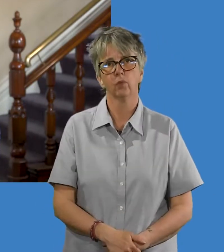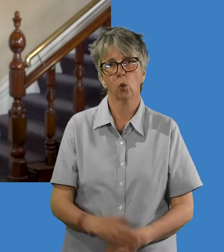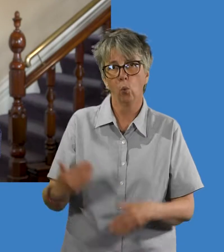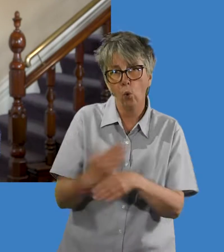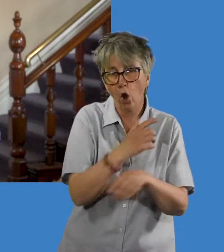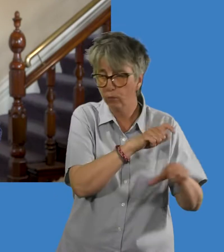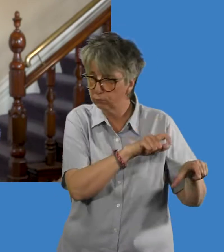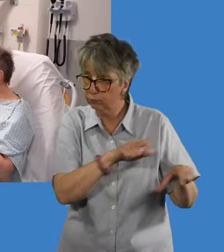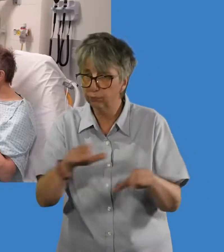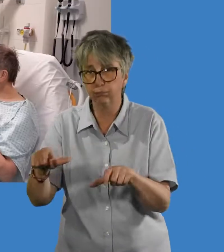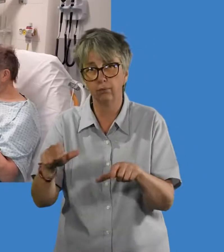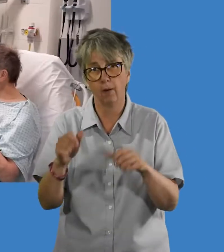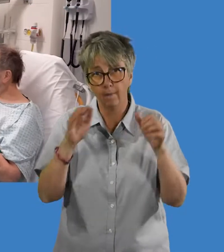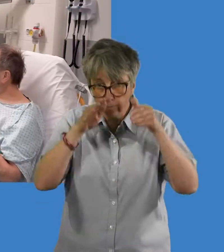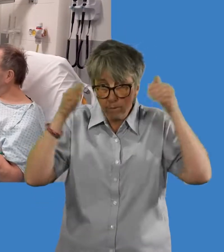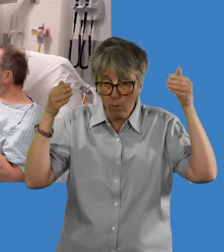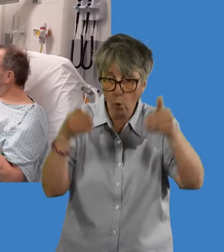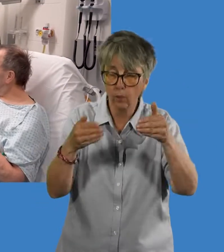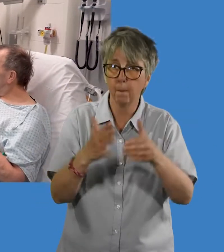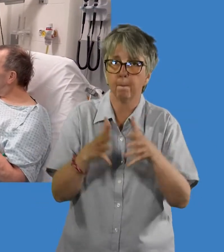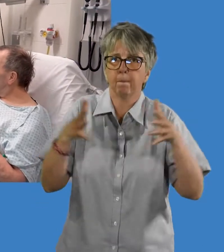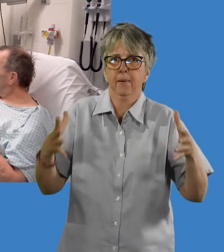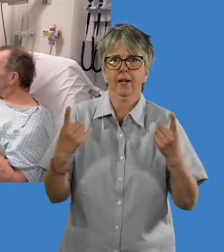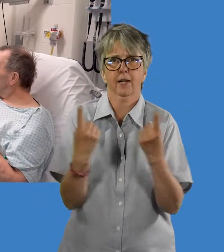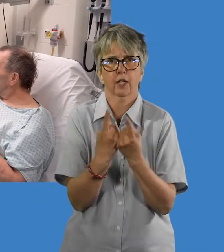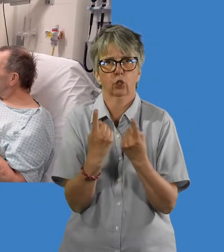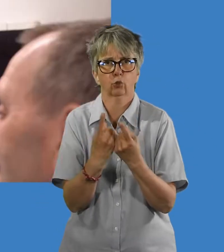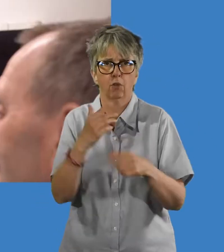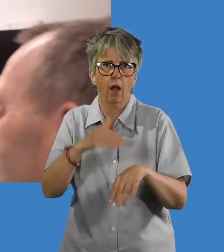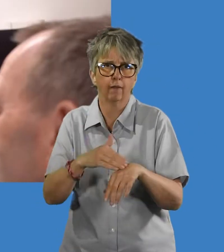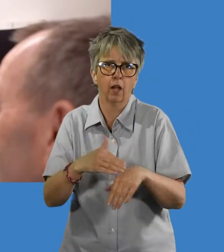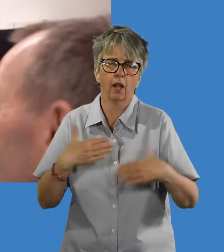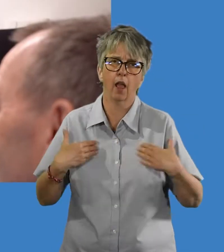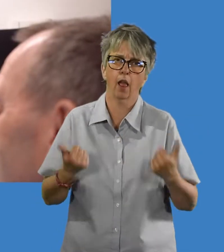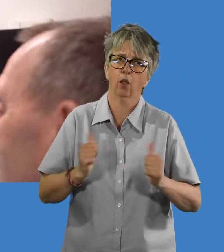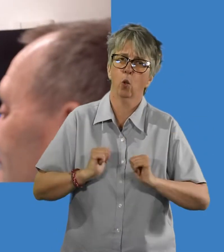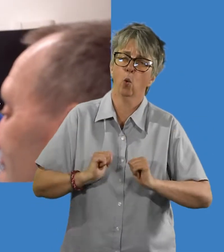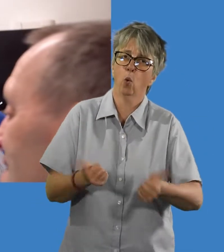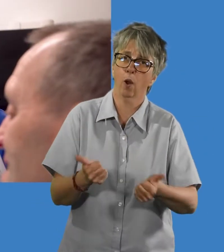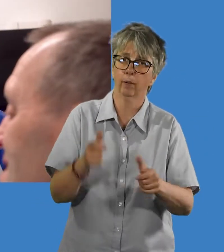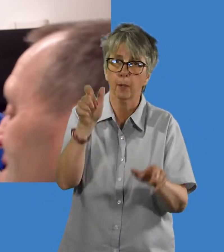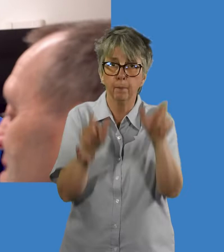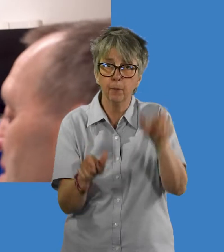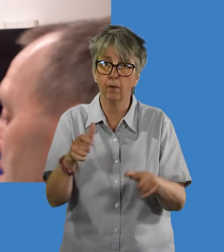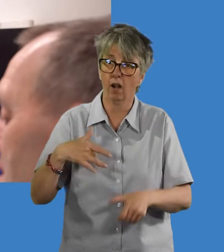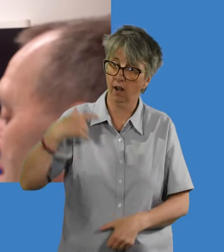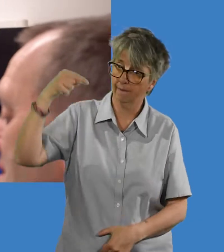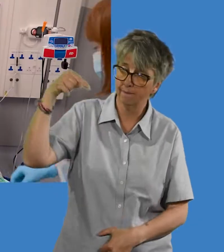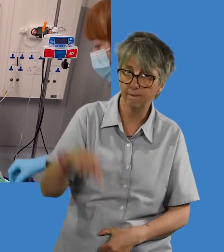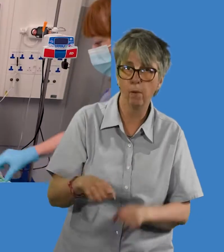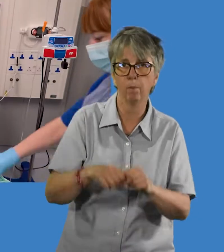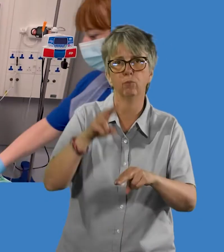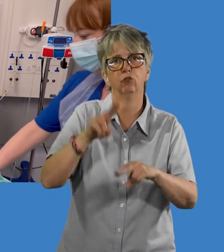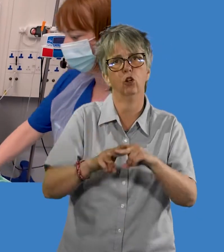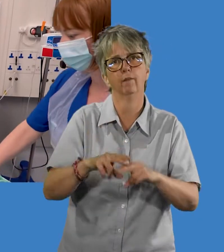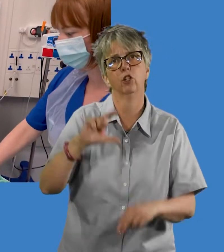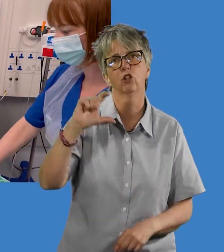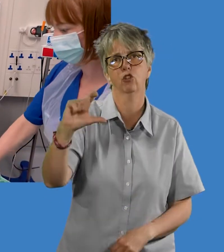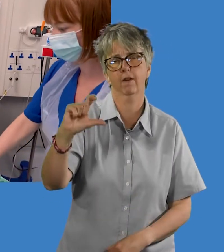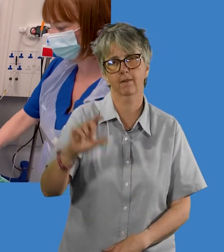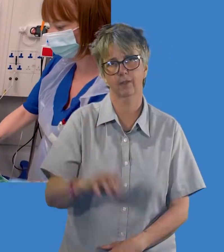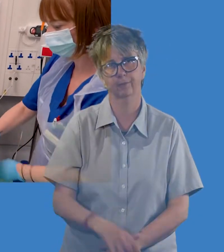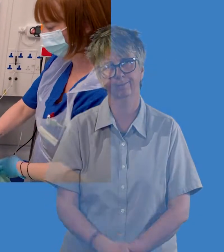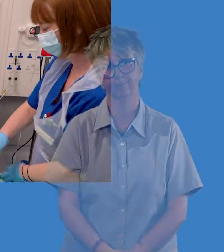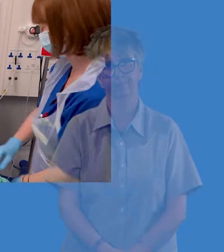if they do become ill. We will continue with our work in these areas to address the big issues that affect the health and wellbeing of the people of